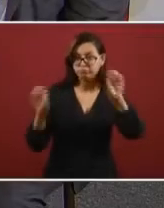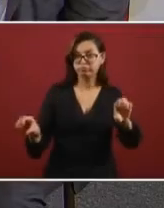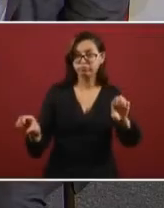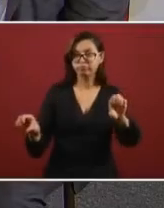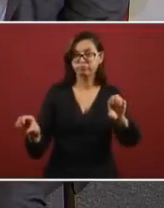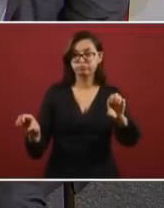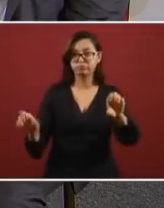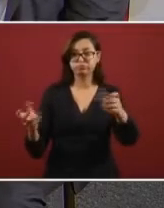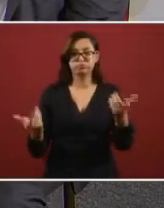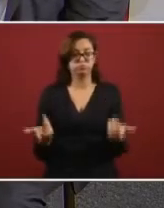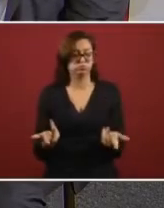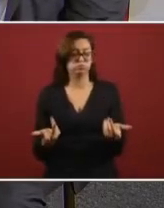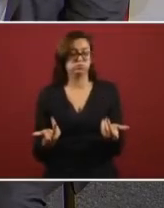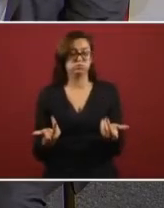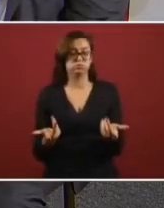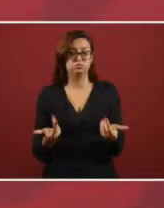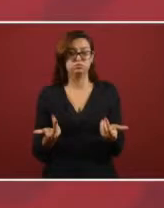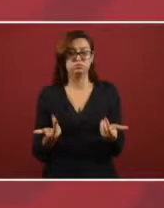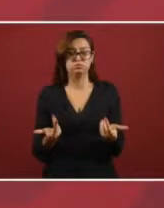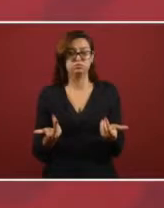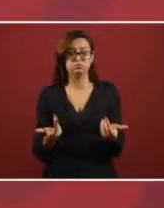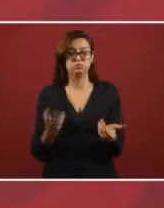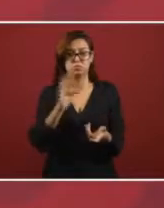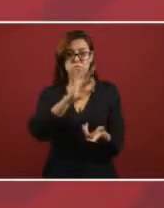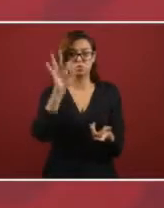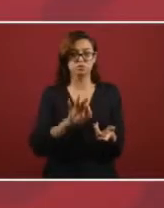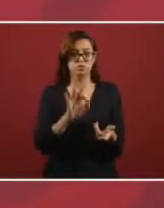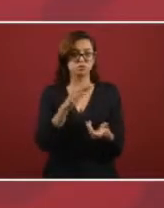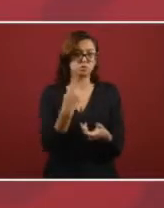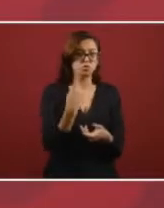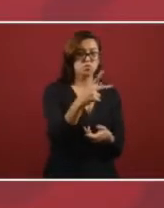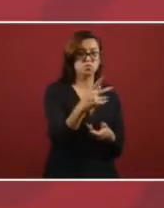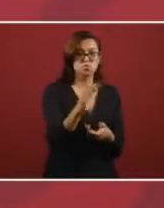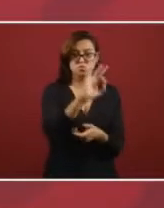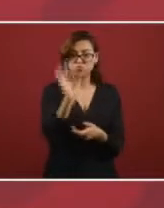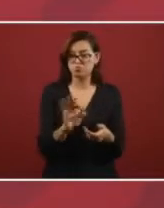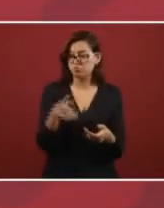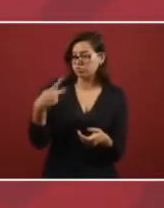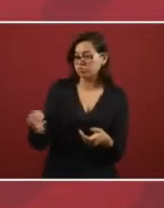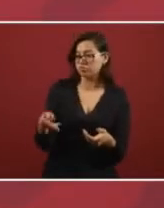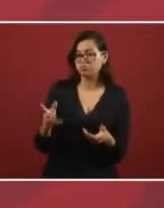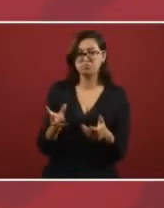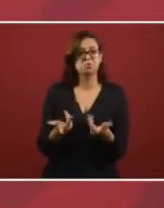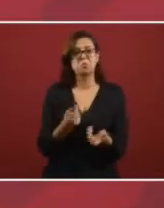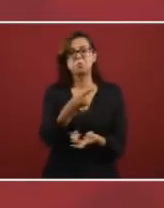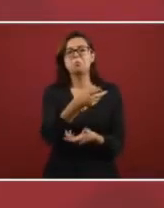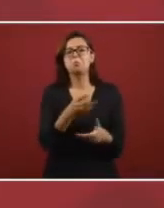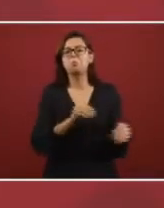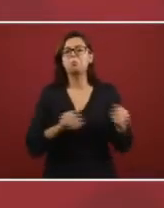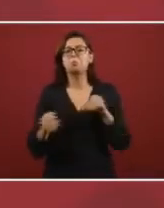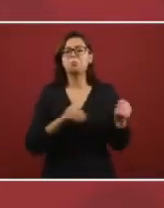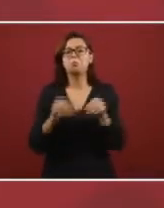to keep these contracts with a percentage of the utilities